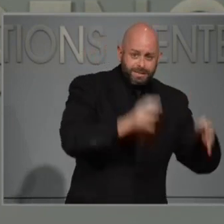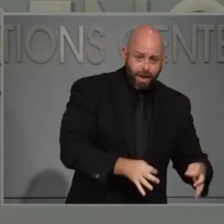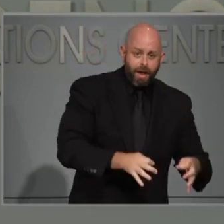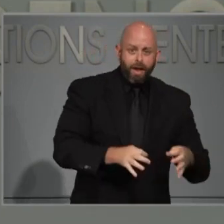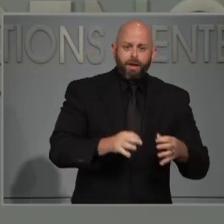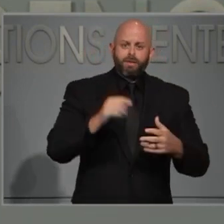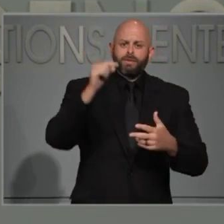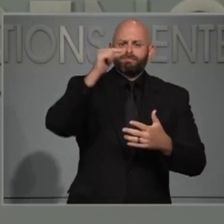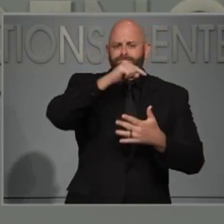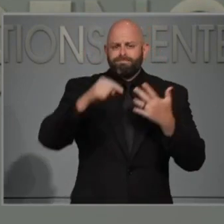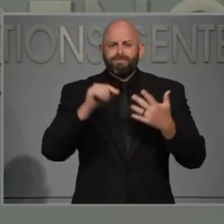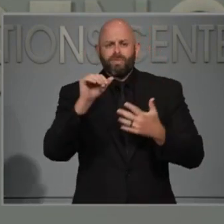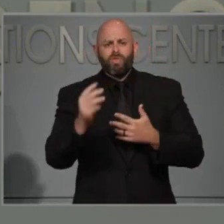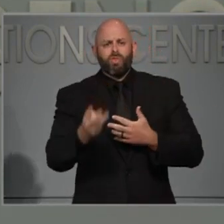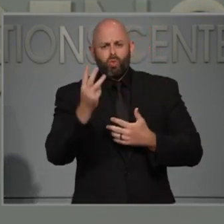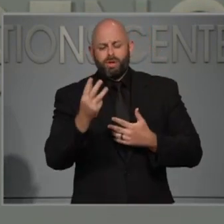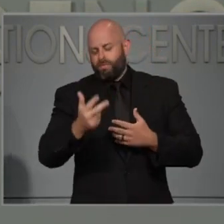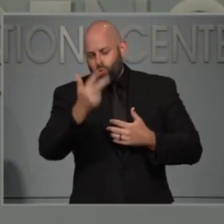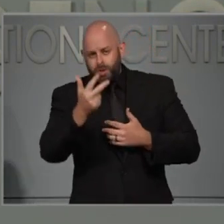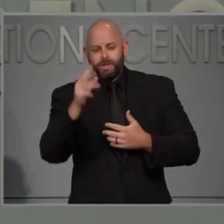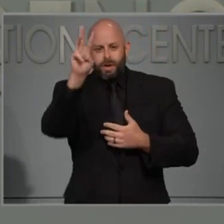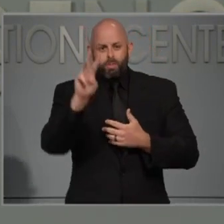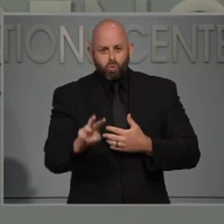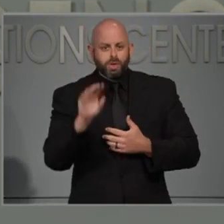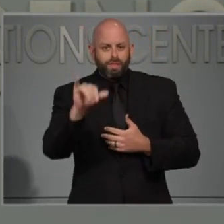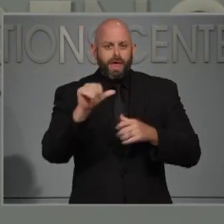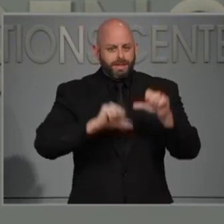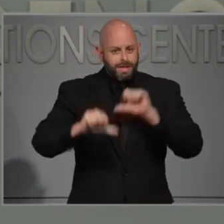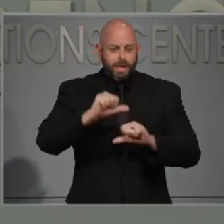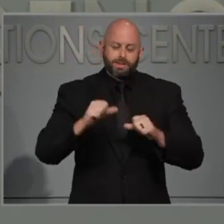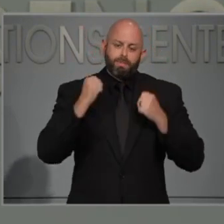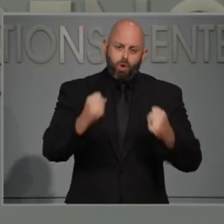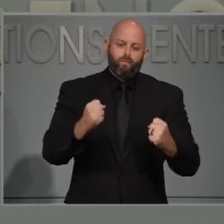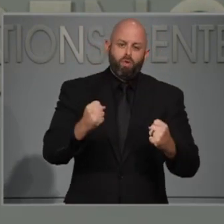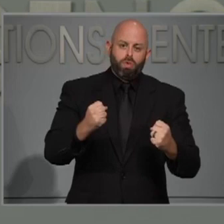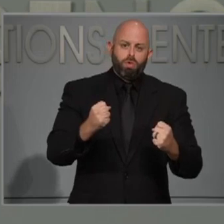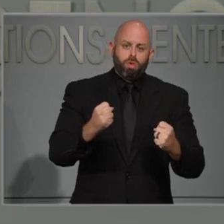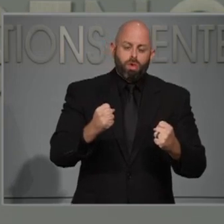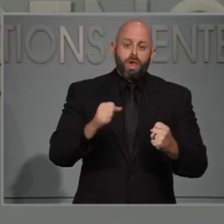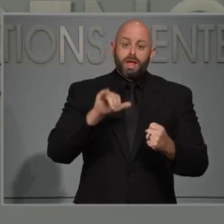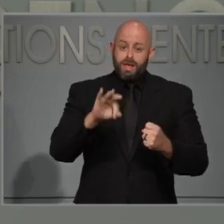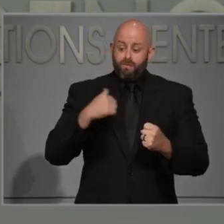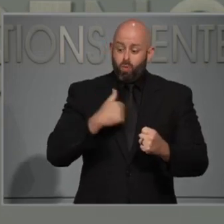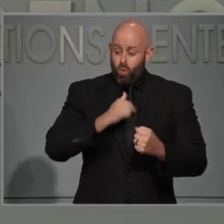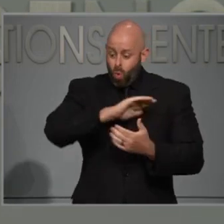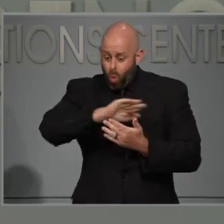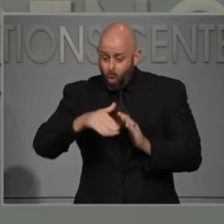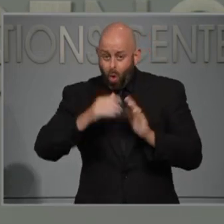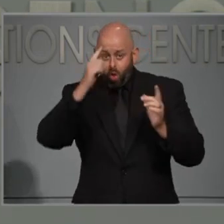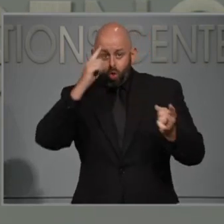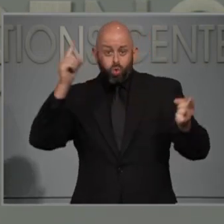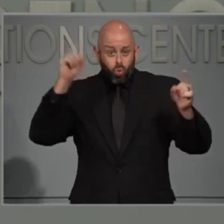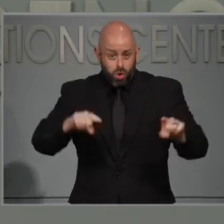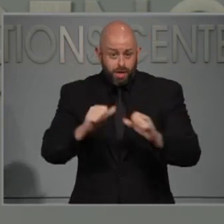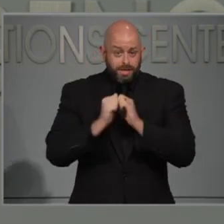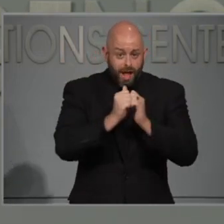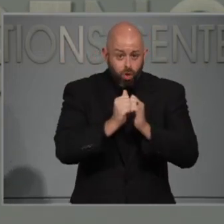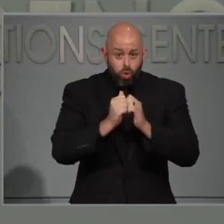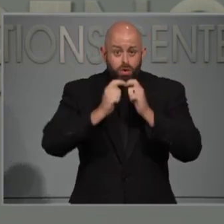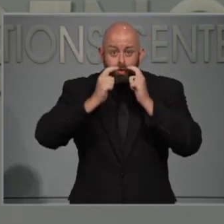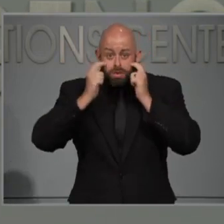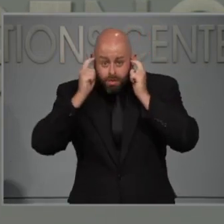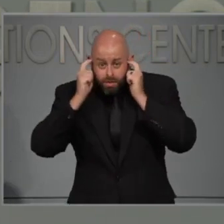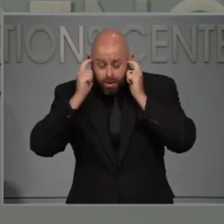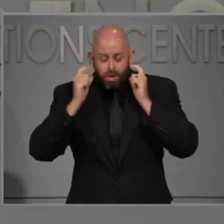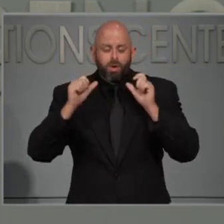Ws. The science is becoming pretty powerful to say that if we all do this together, we can truly flatten the